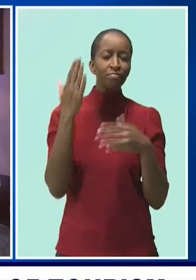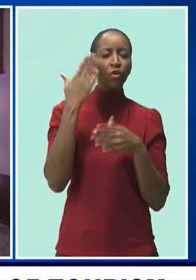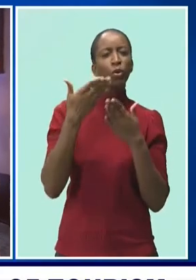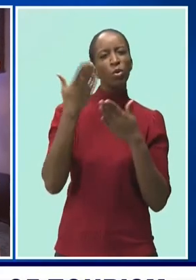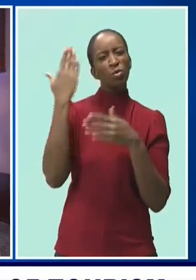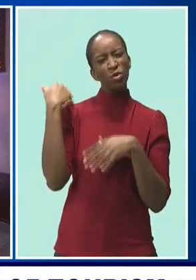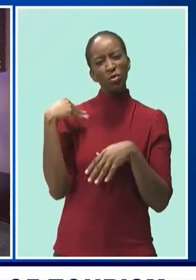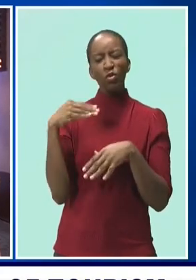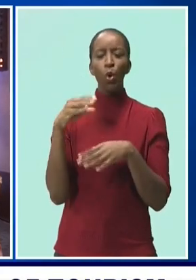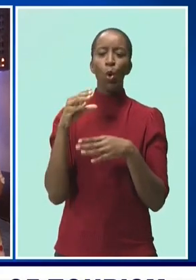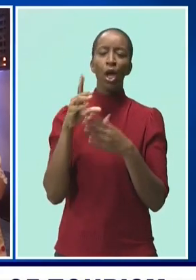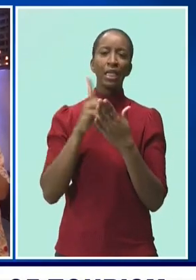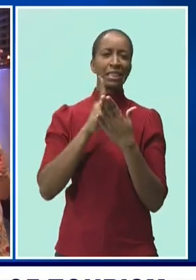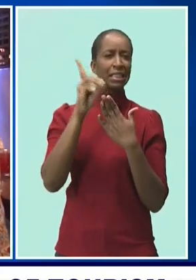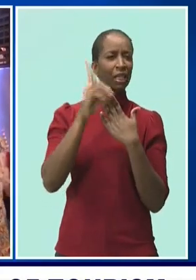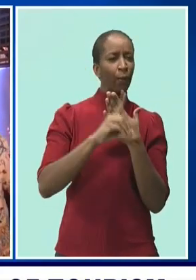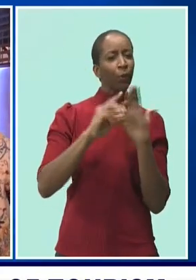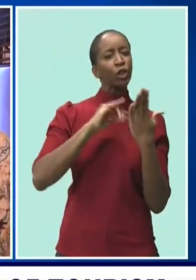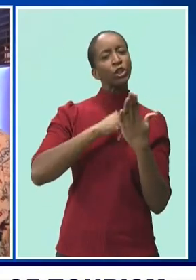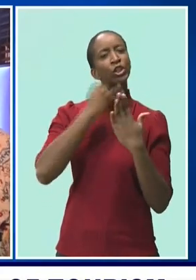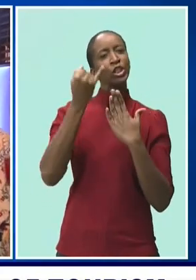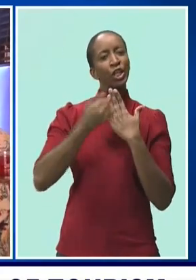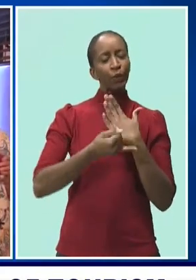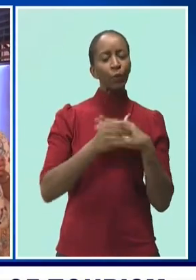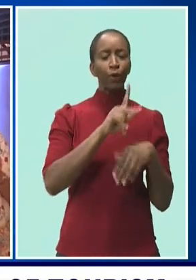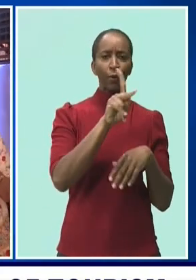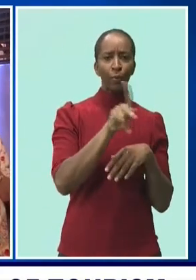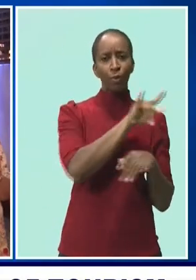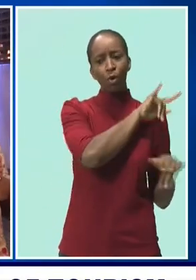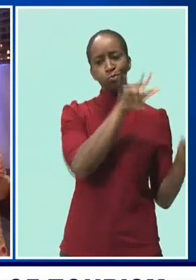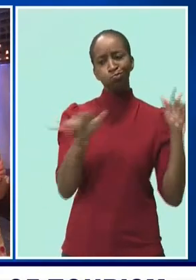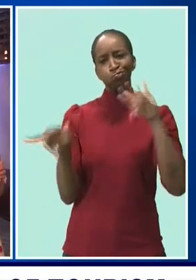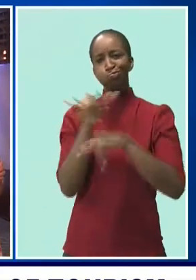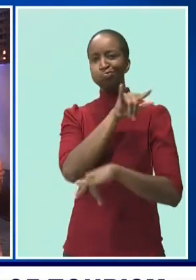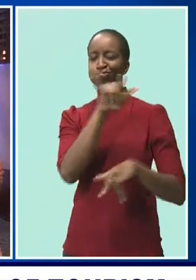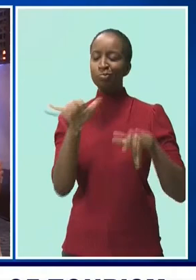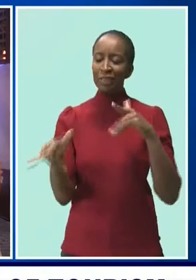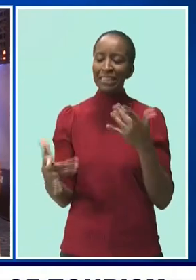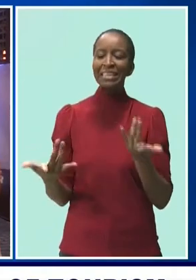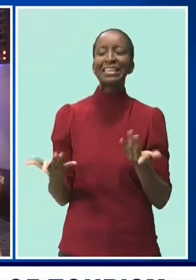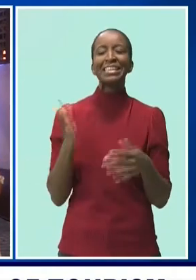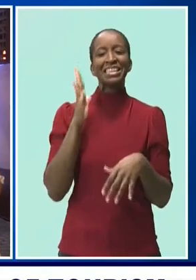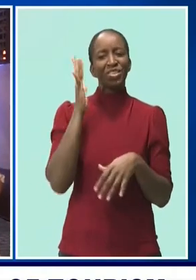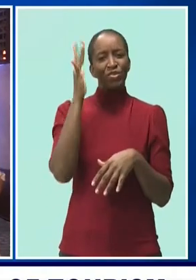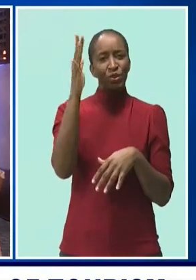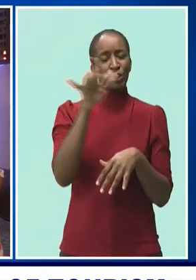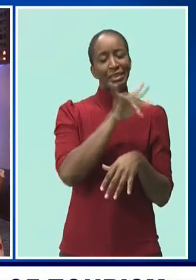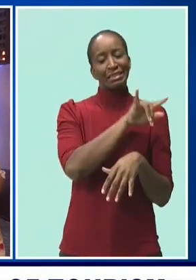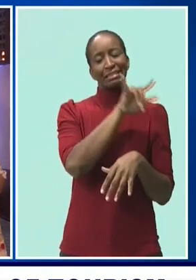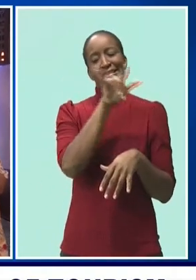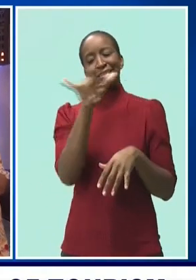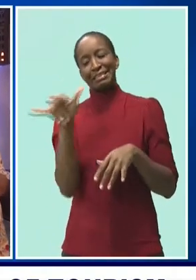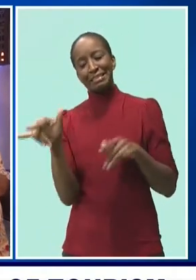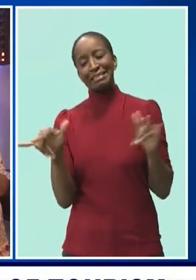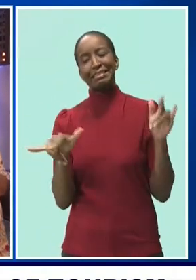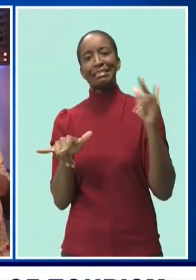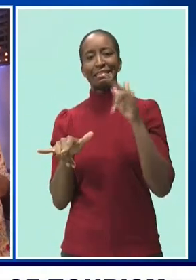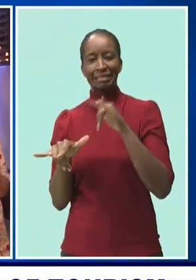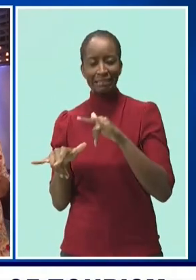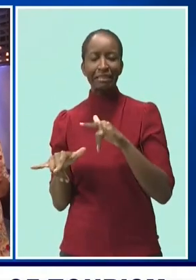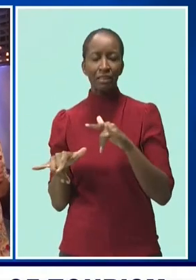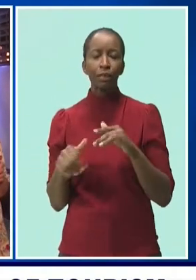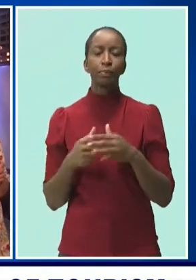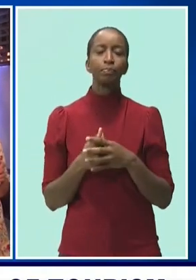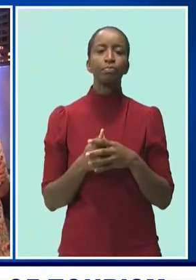will not be seen for some time noting when travel resumes it will be gradual. Ms Motley was a guest on CNC3